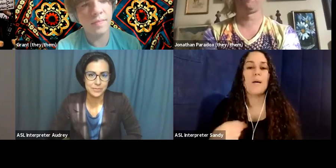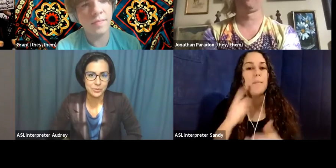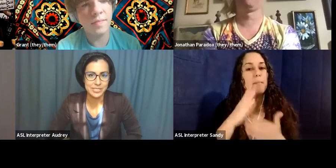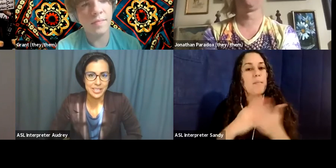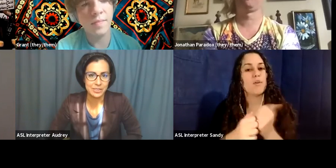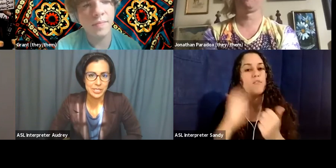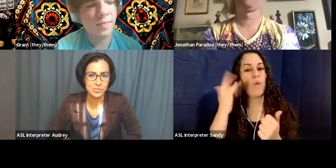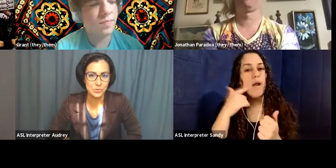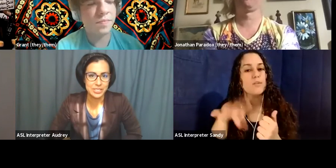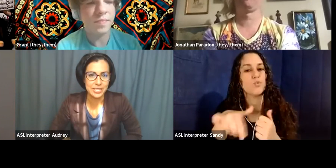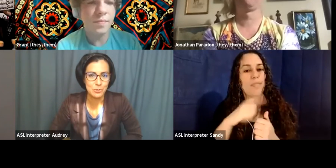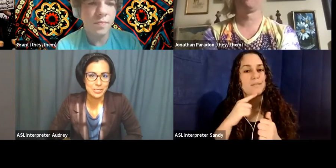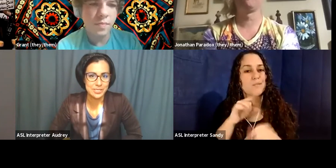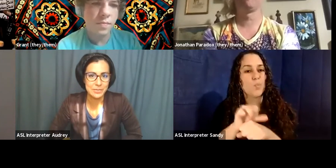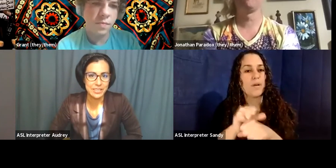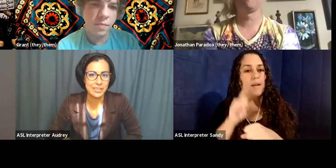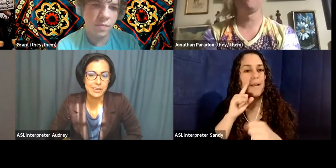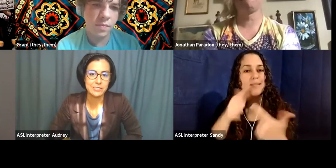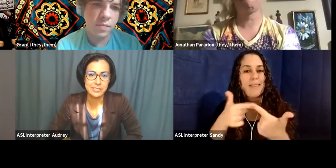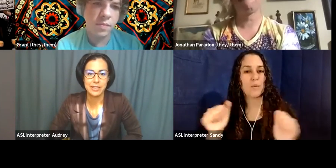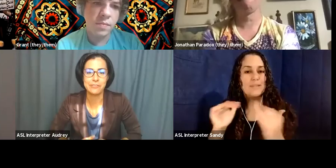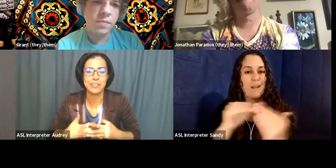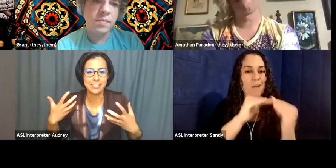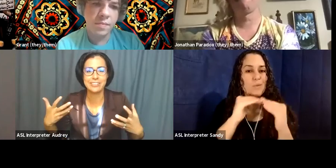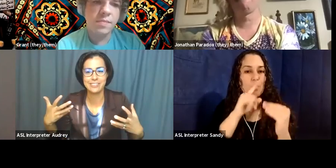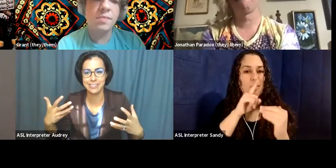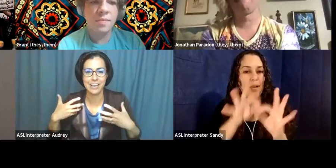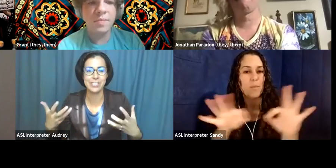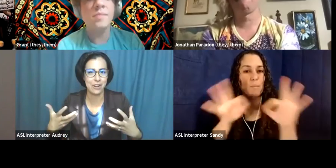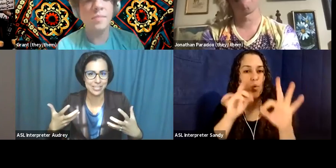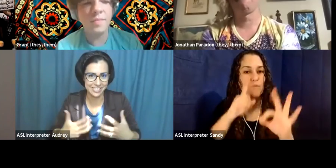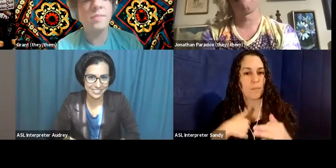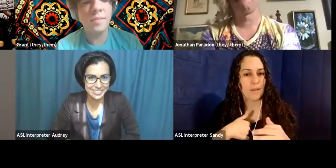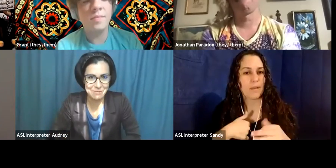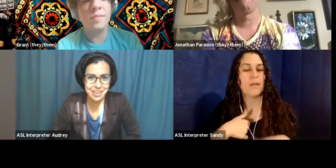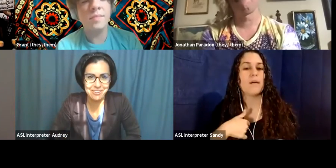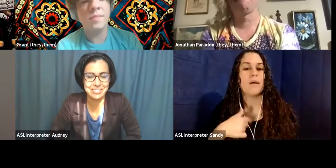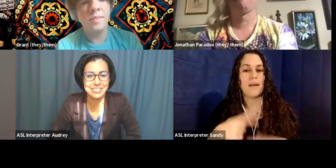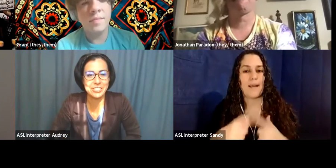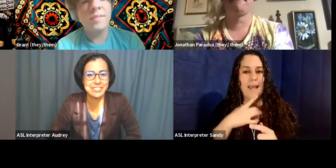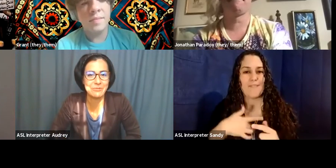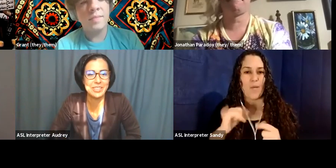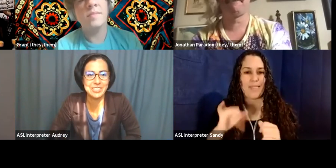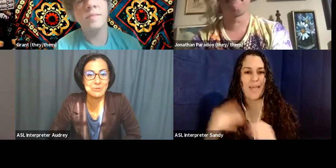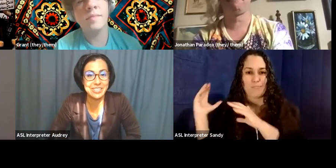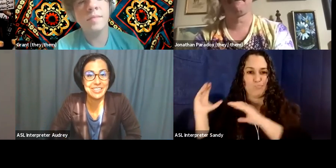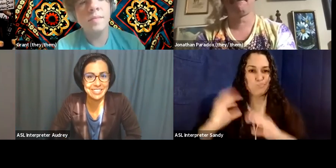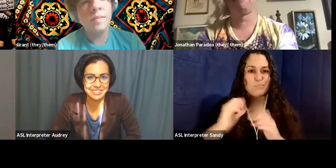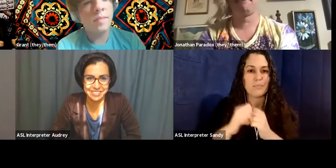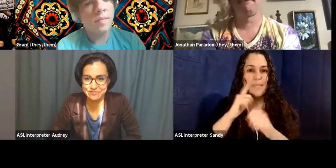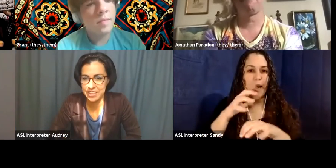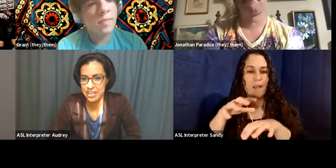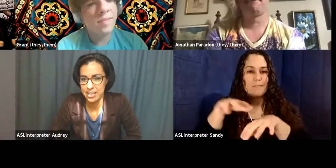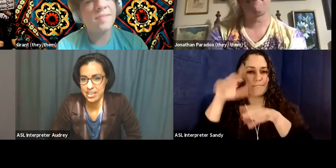um, linguistic equity is really important to me and I feel like I've inherited some of that colonization and would like to work